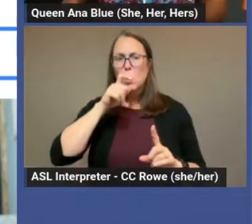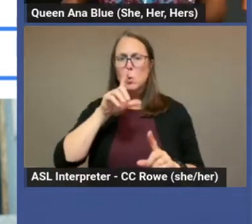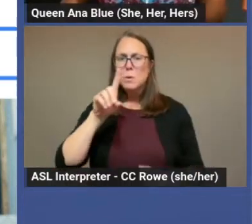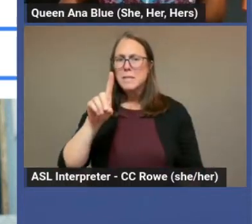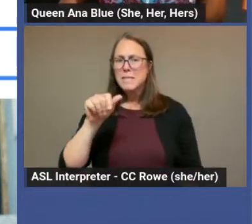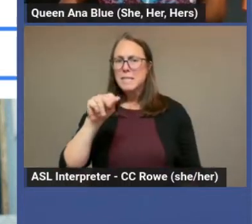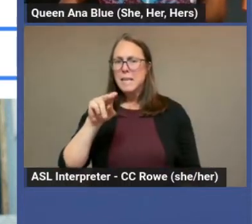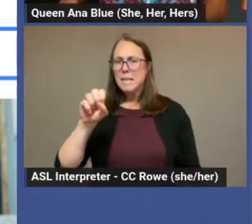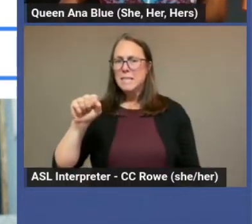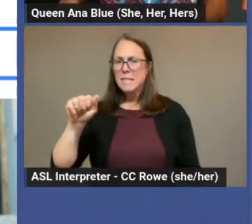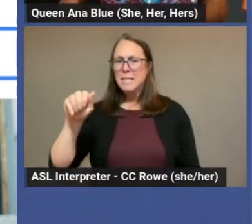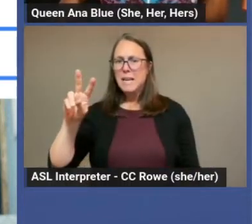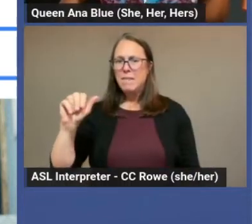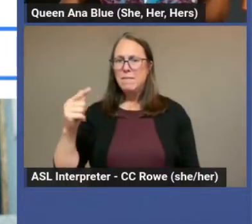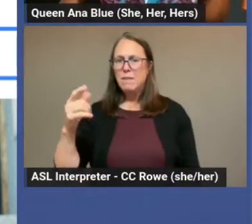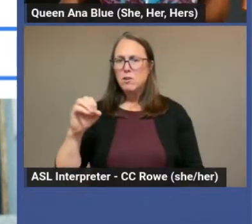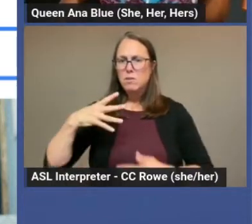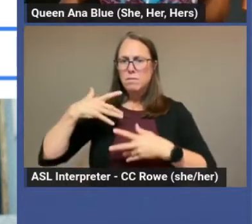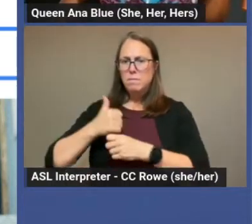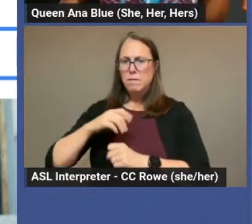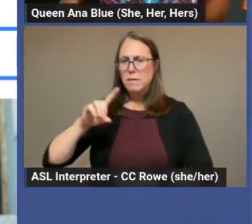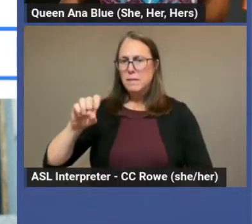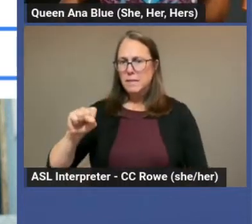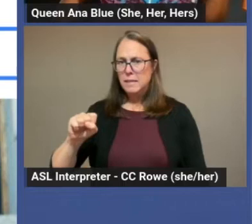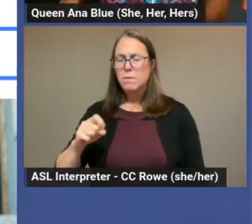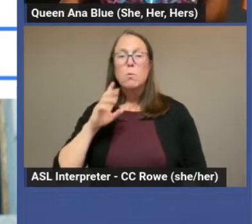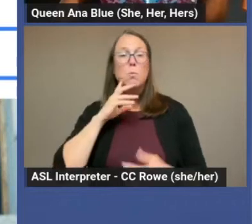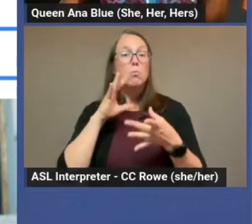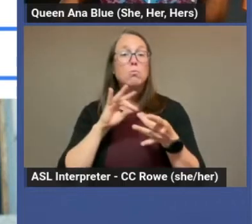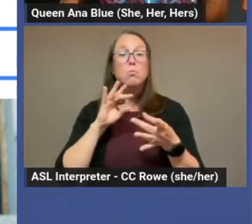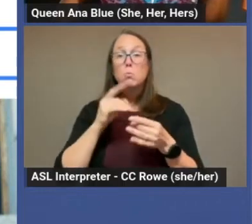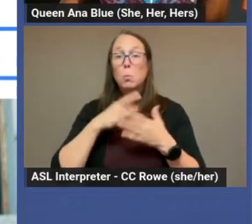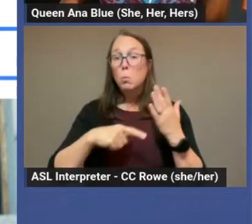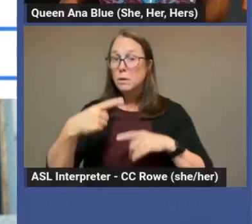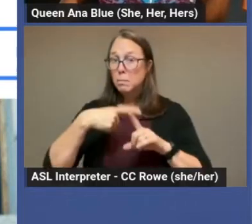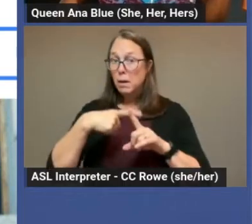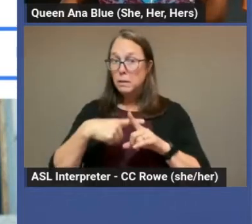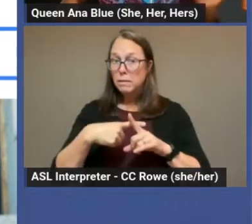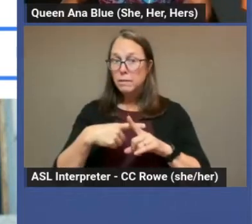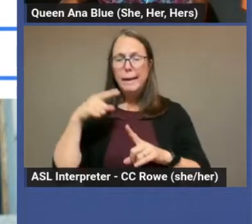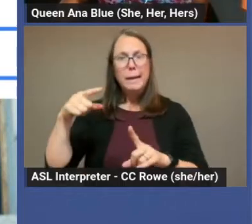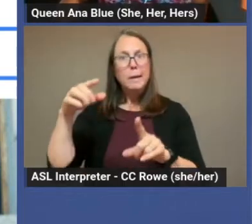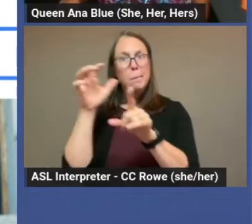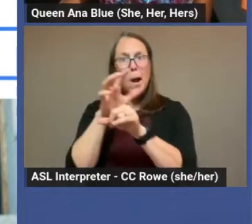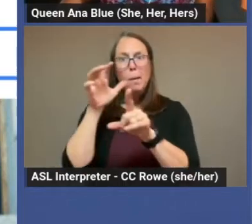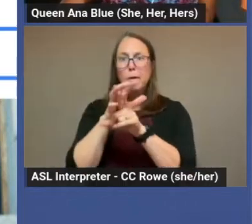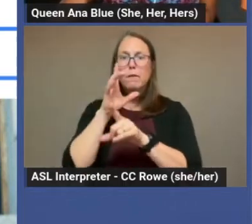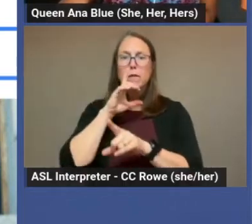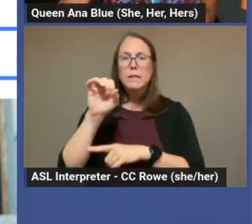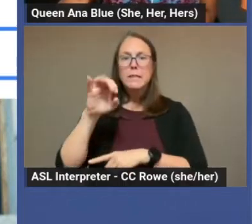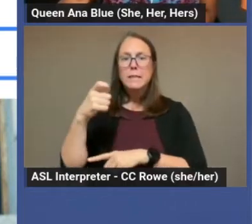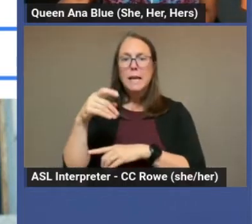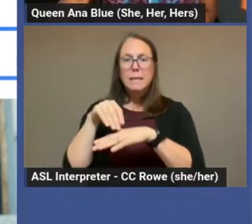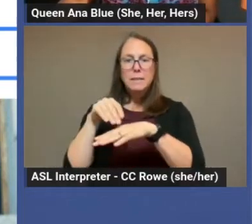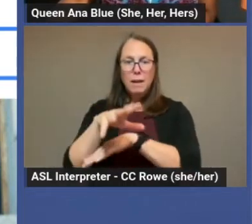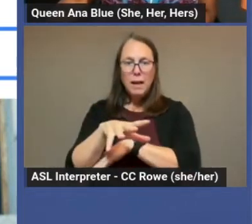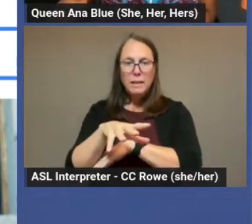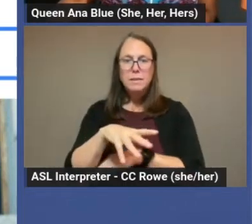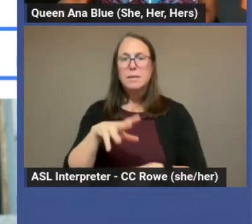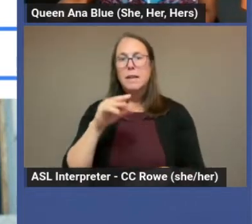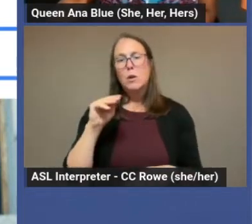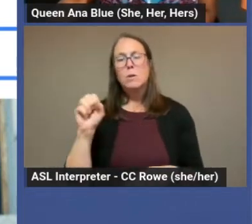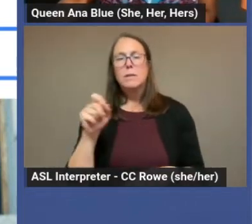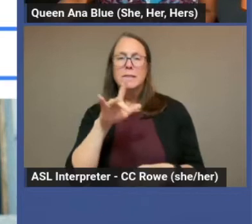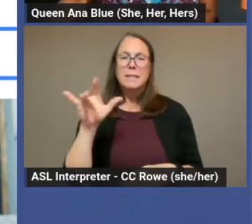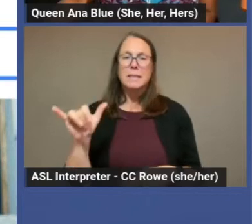Savage? Let's talk about some of the good things he has done. Well, he's popular for his sex advice and sexy film